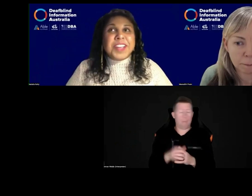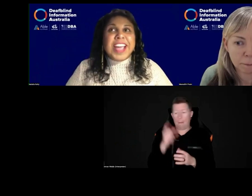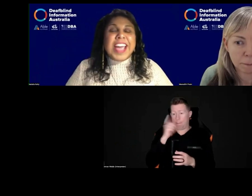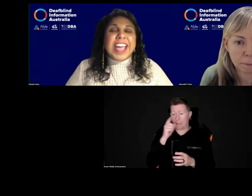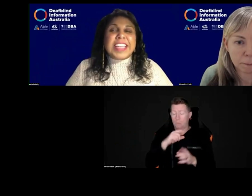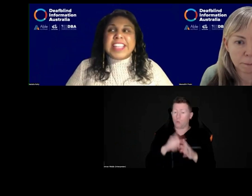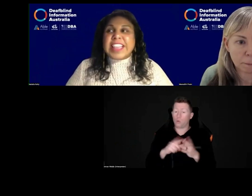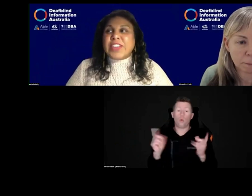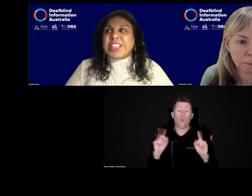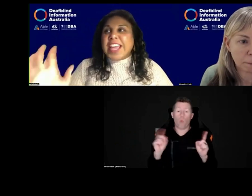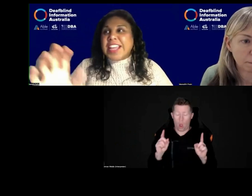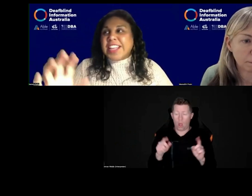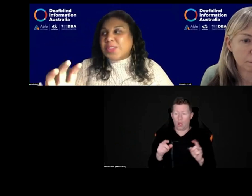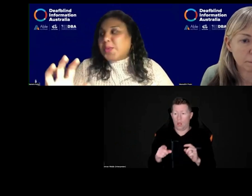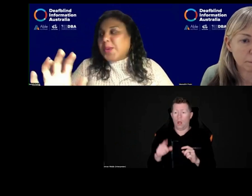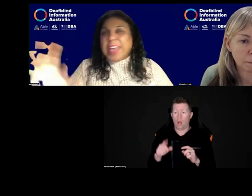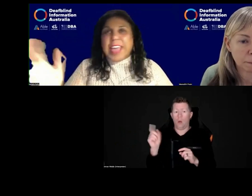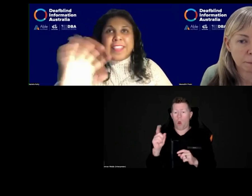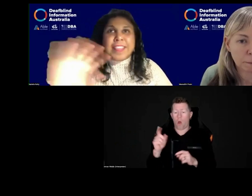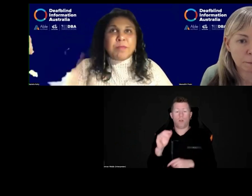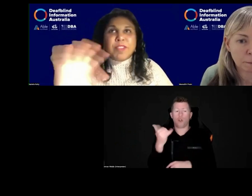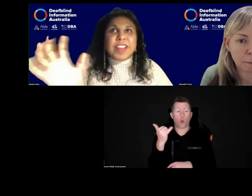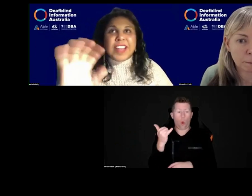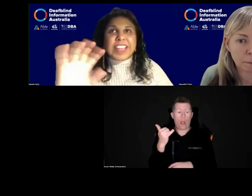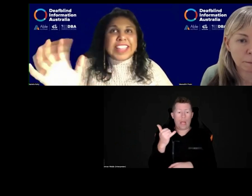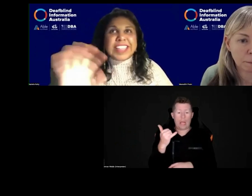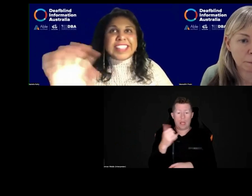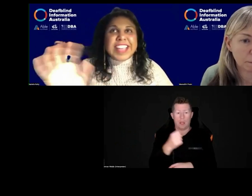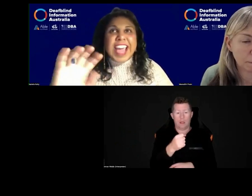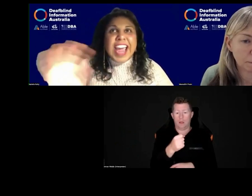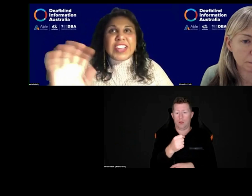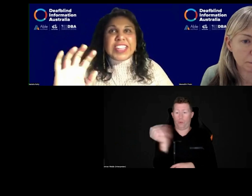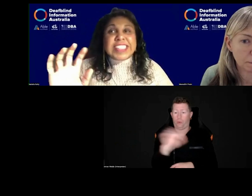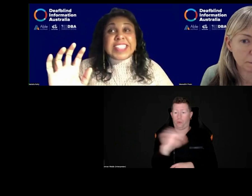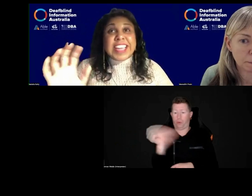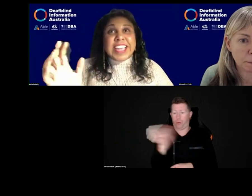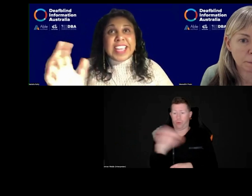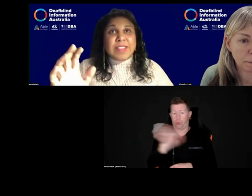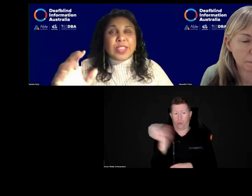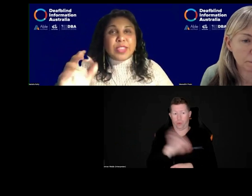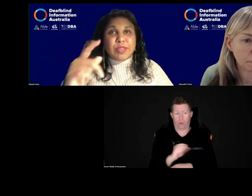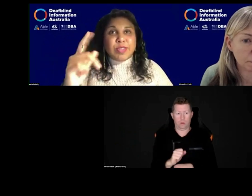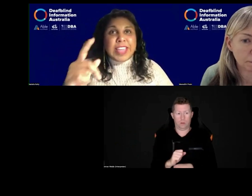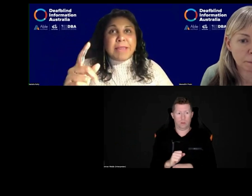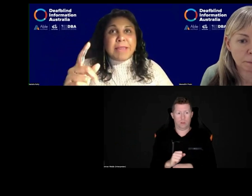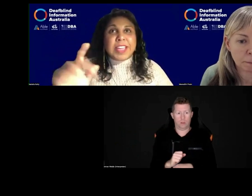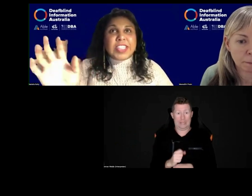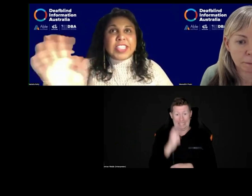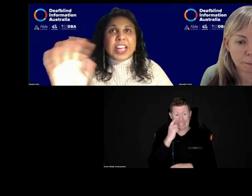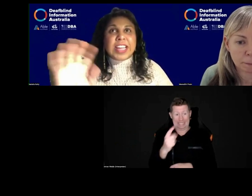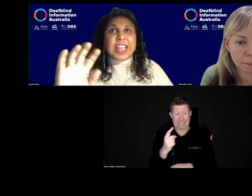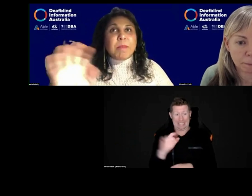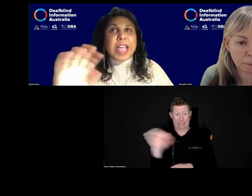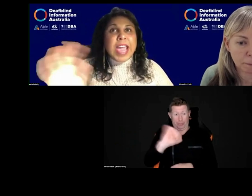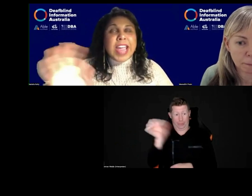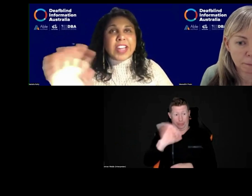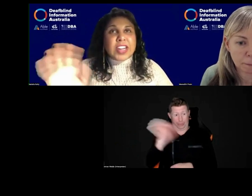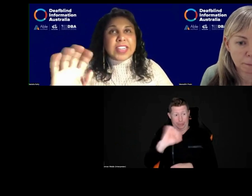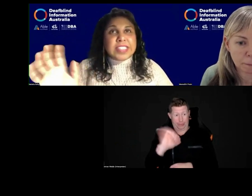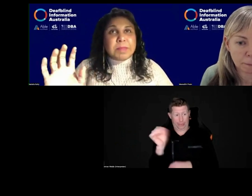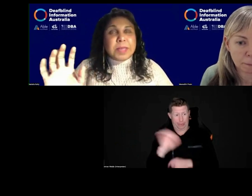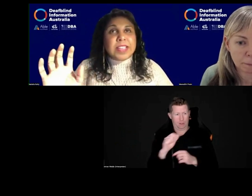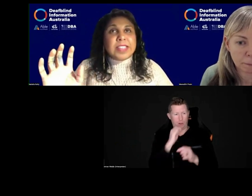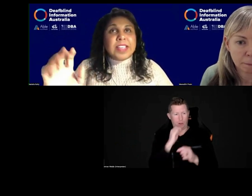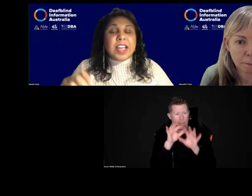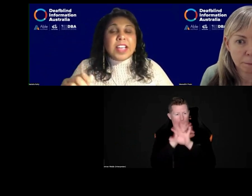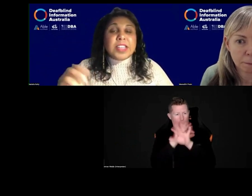do is that they'll take a toy and then they'll move it like this. And you can see even through the image, like my hand kind